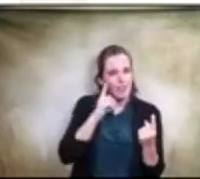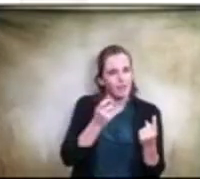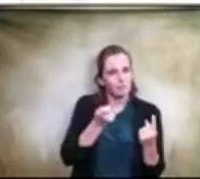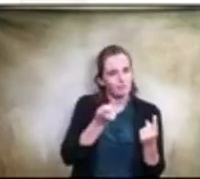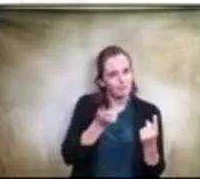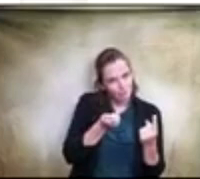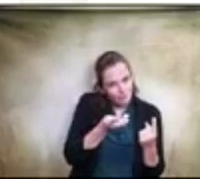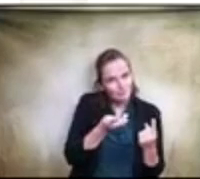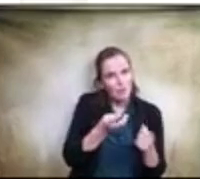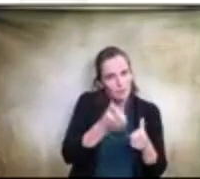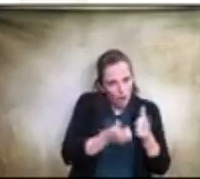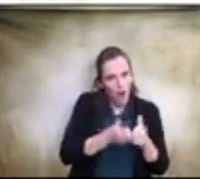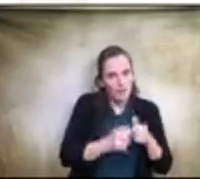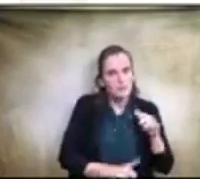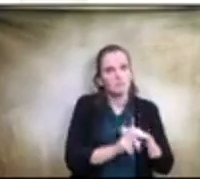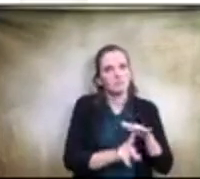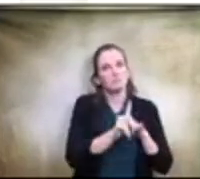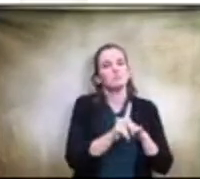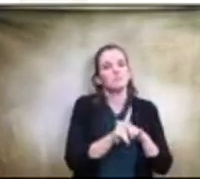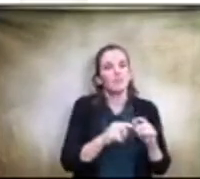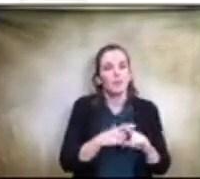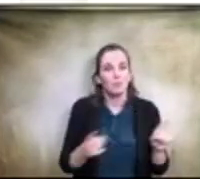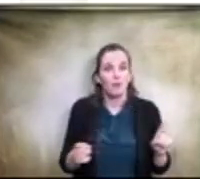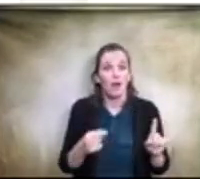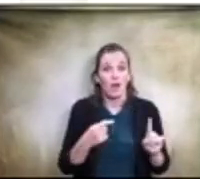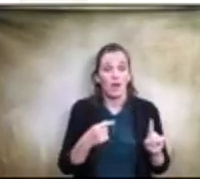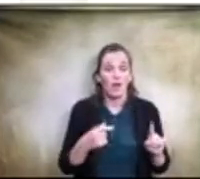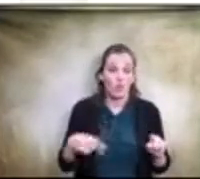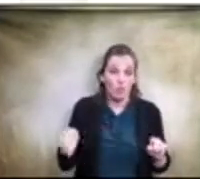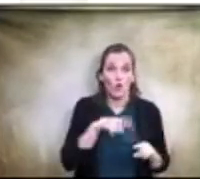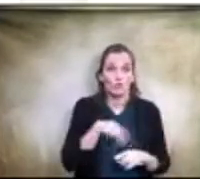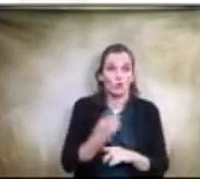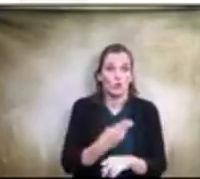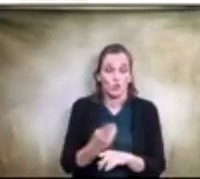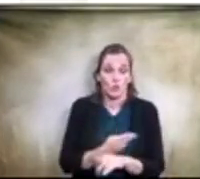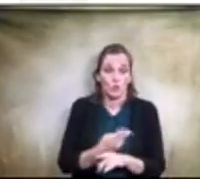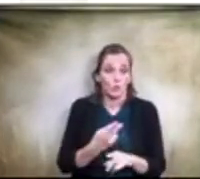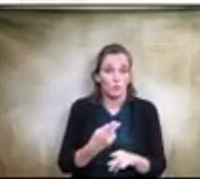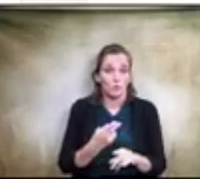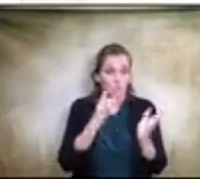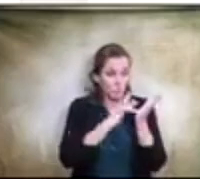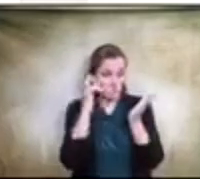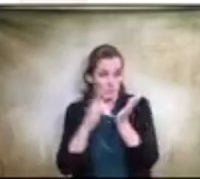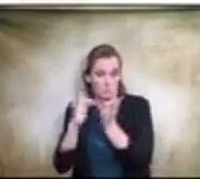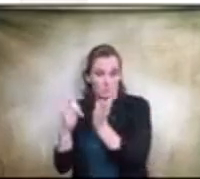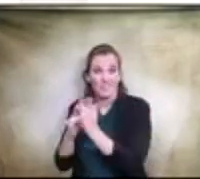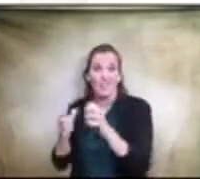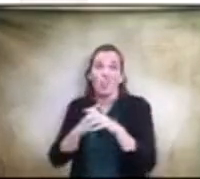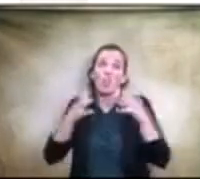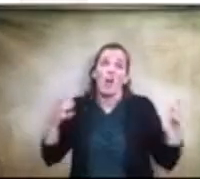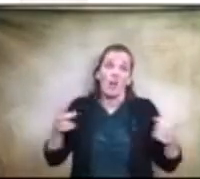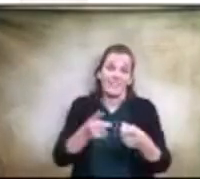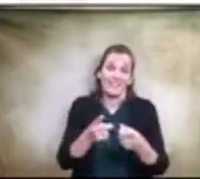frequently but those are used by a lot of our district and so